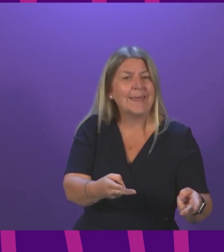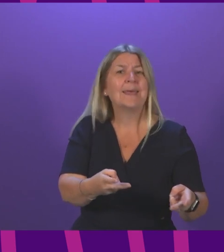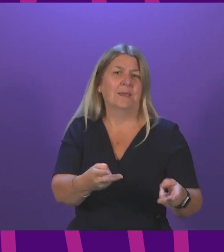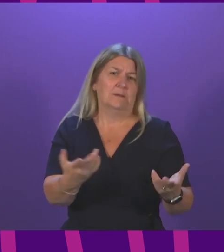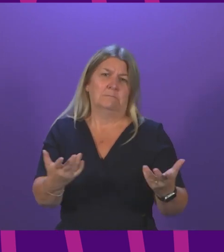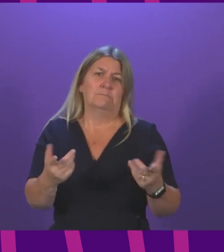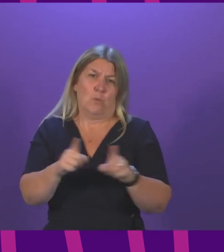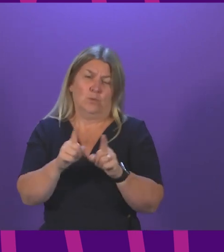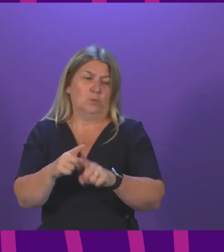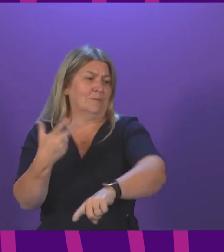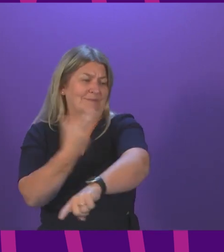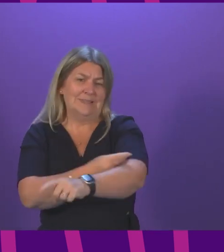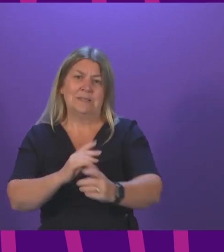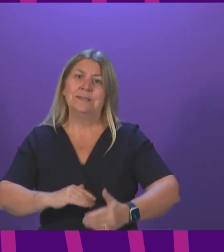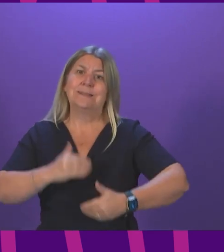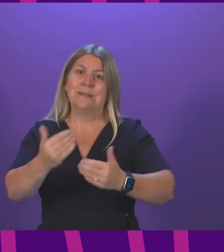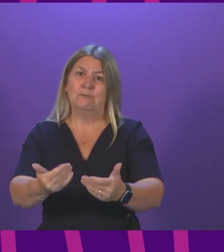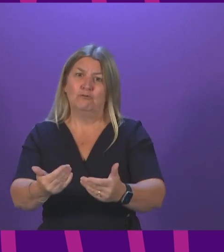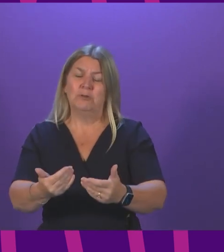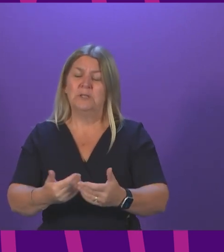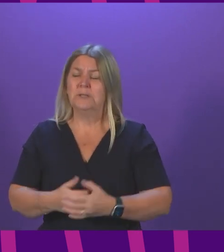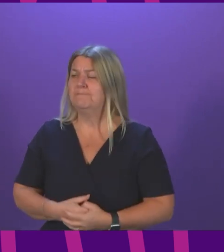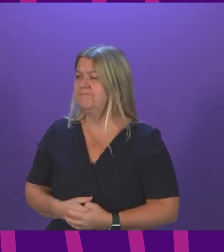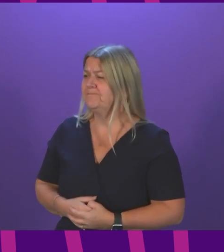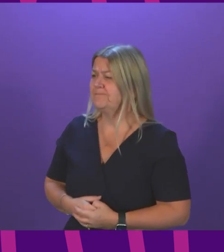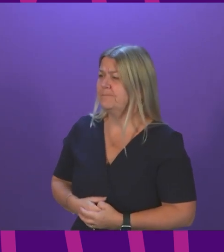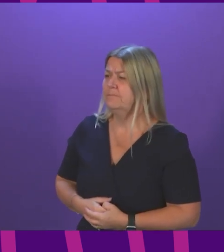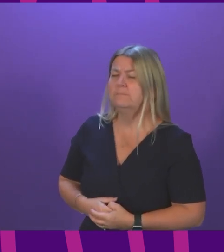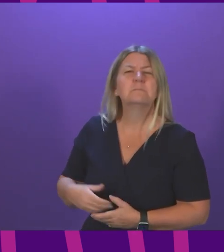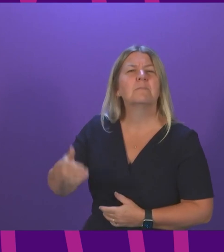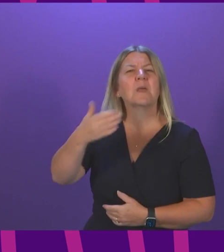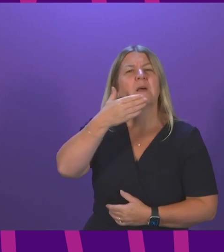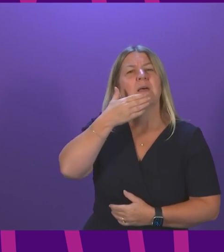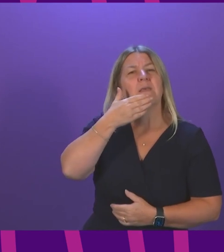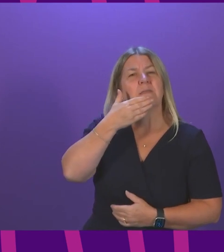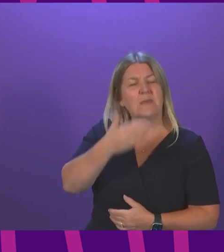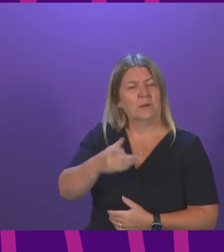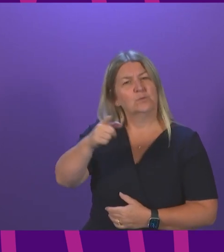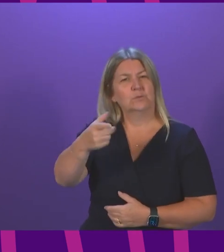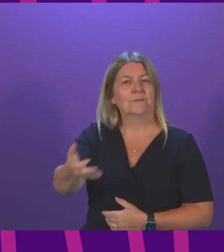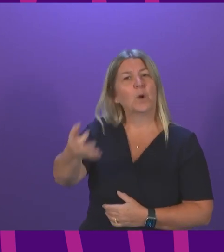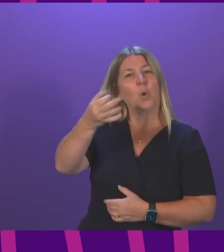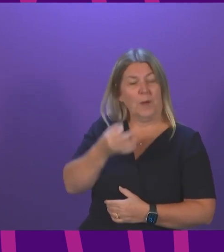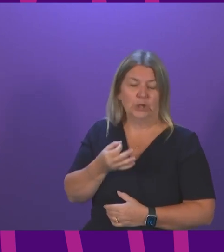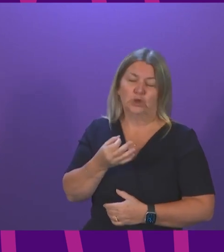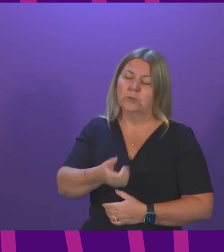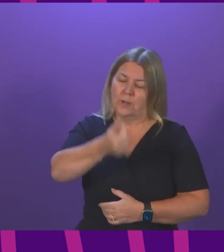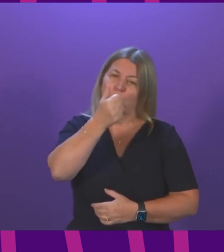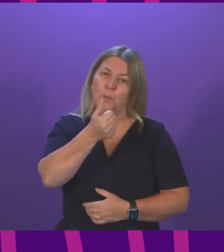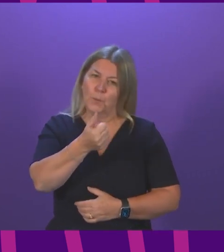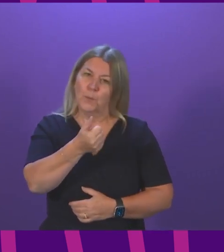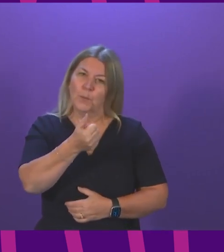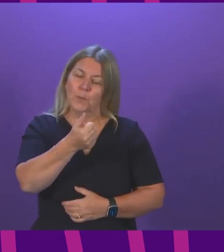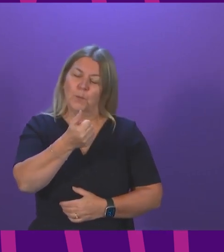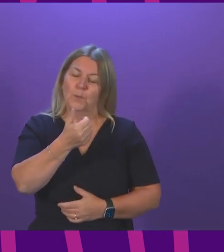key to delivery? I can thank Dr. Kahani for his question and can I thank him for the plea that he makes at the beginning, coming from